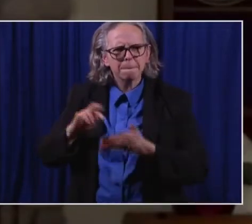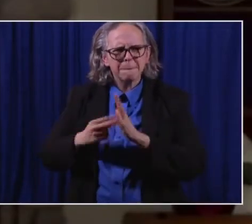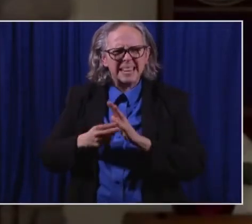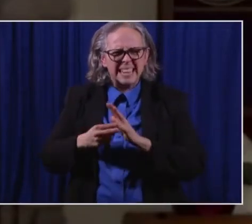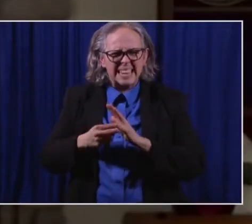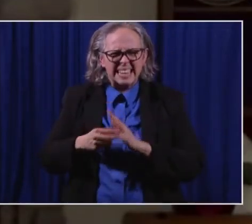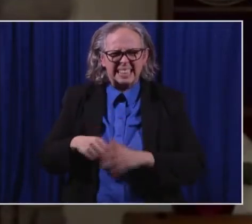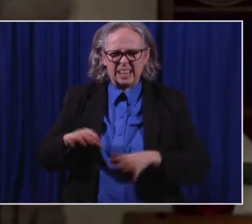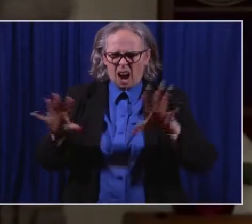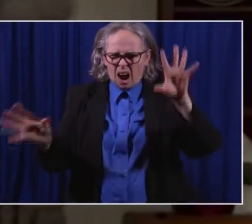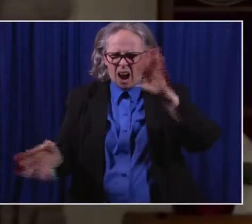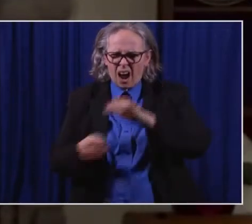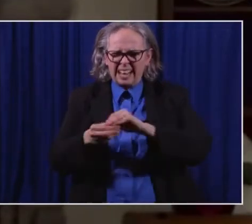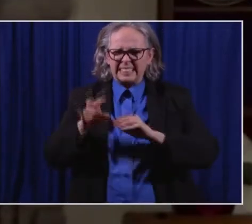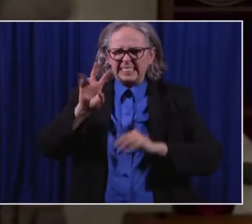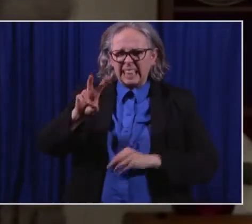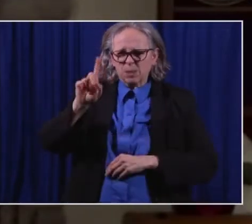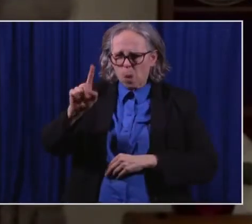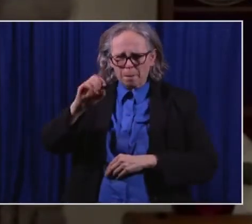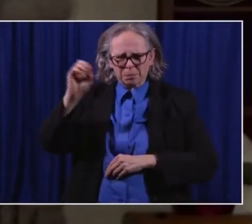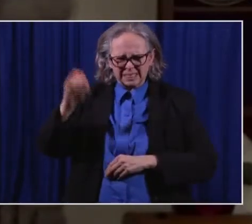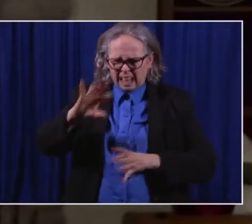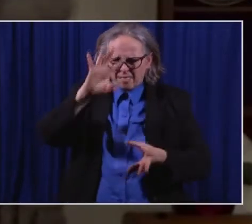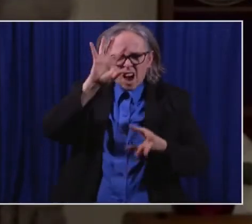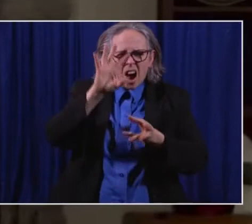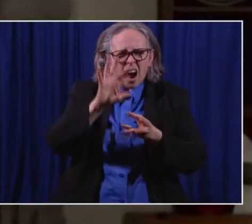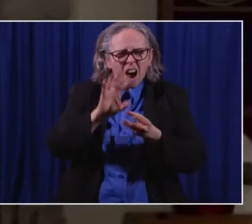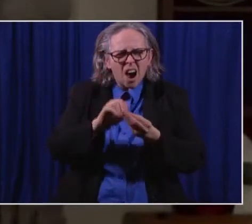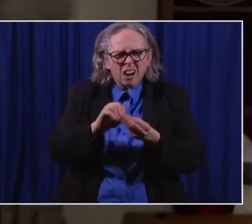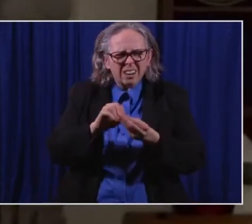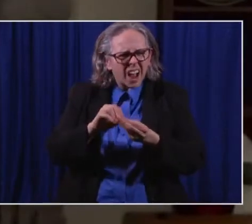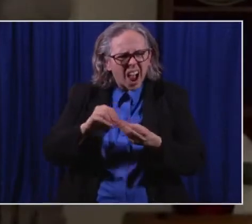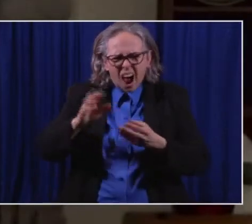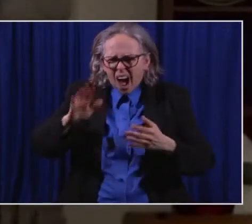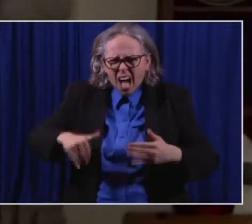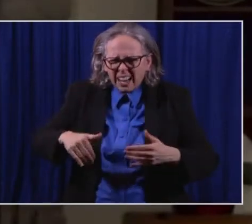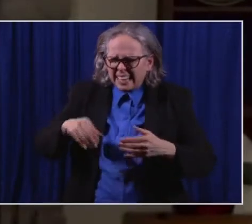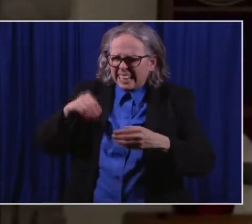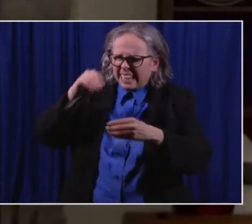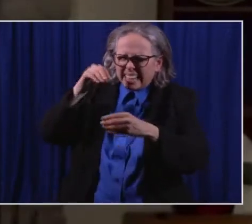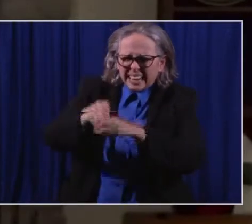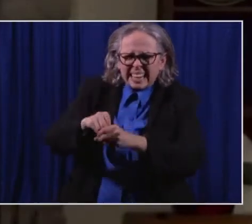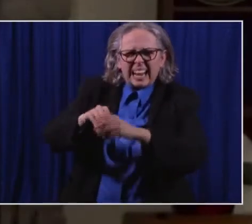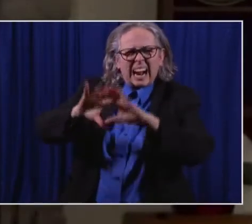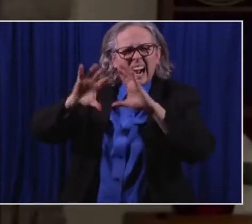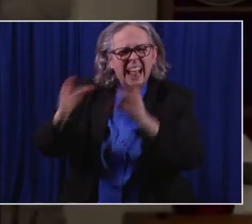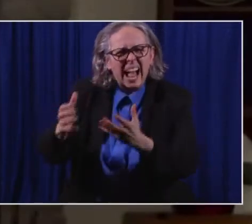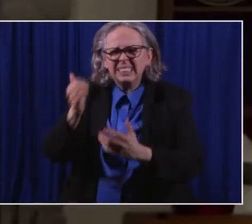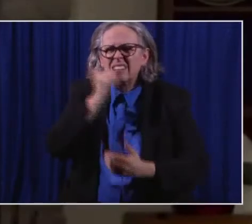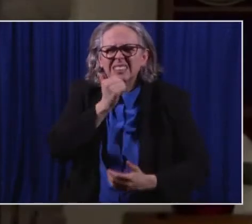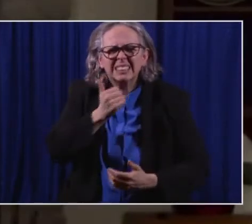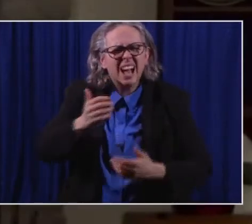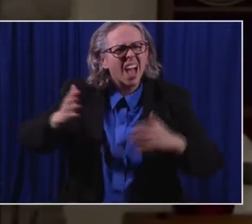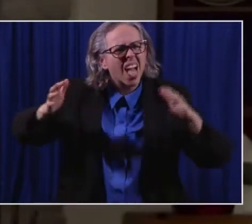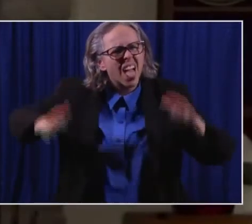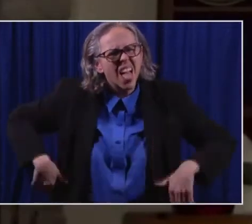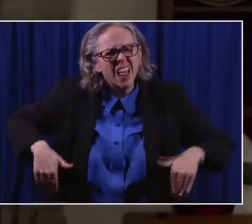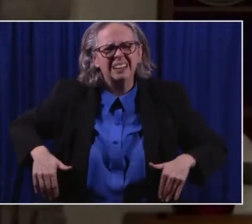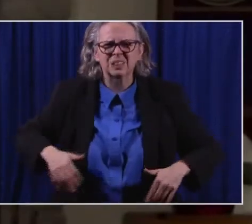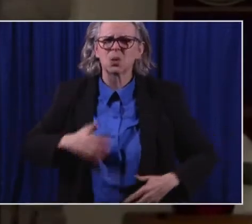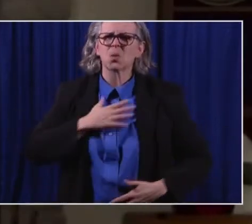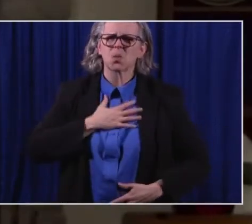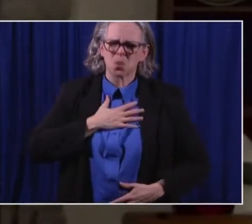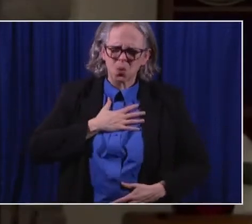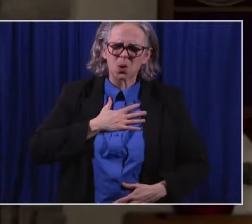children attending public schools in the state of Ohio are not fully in person. And there's many reasons for, for